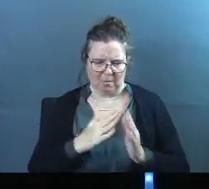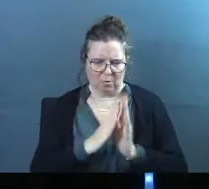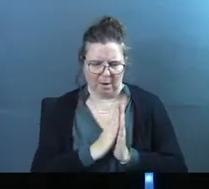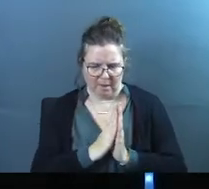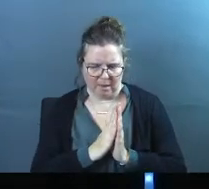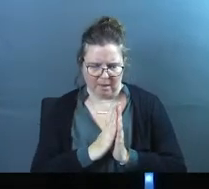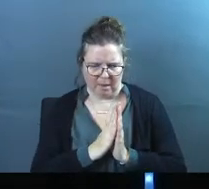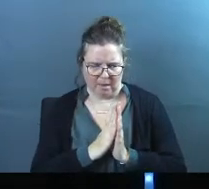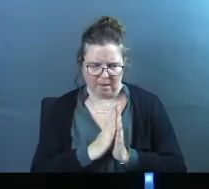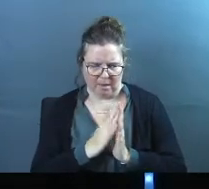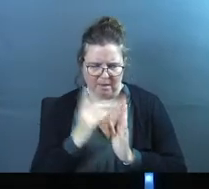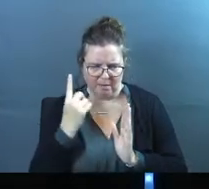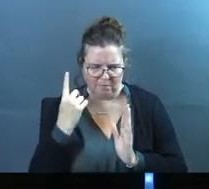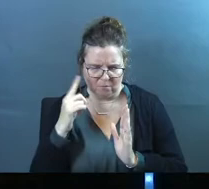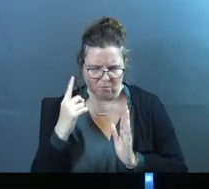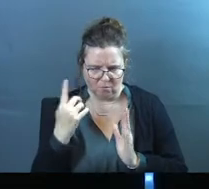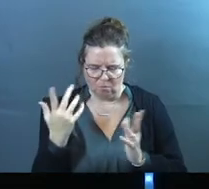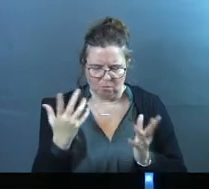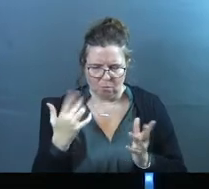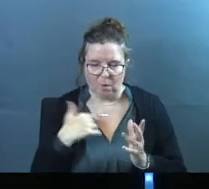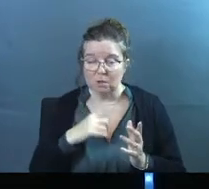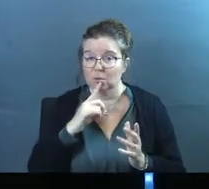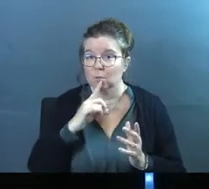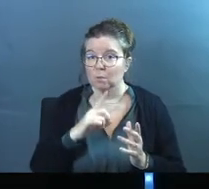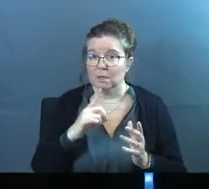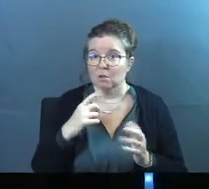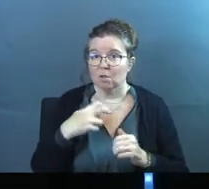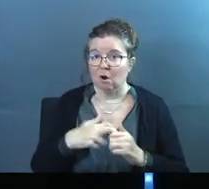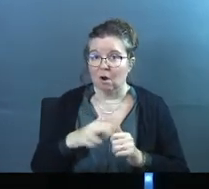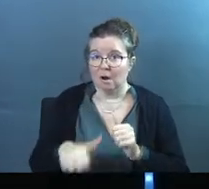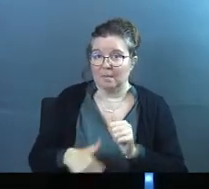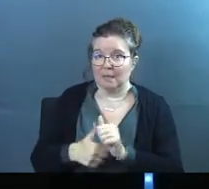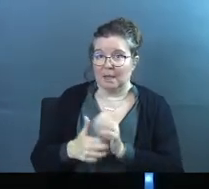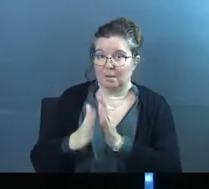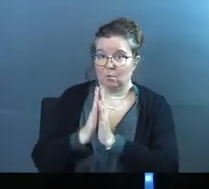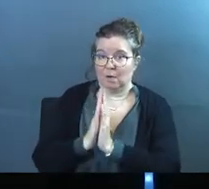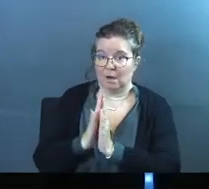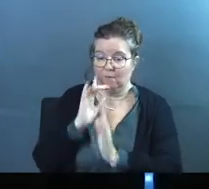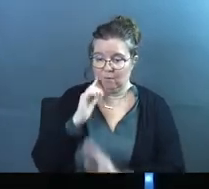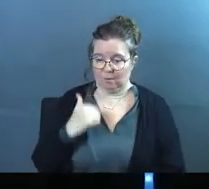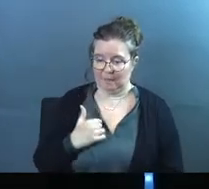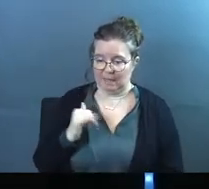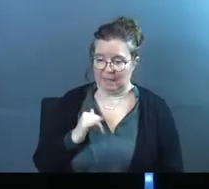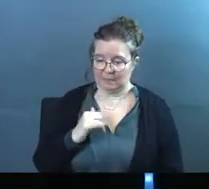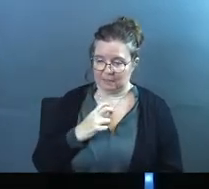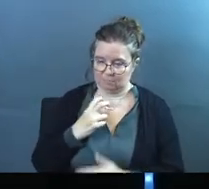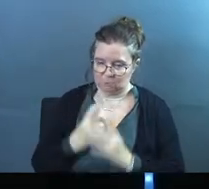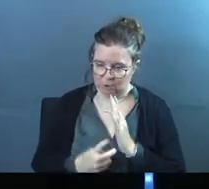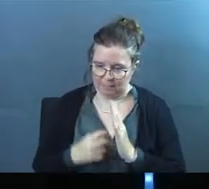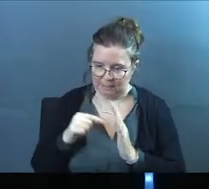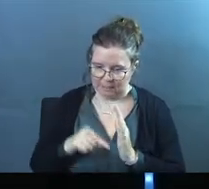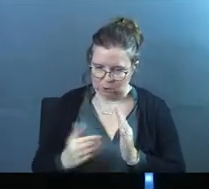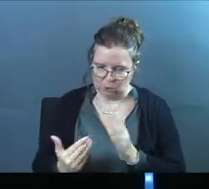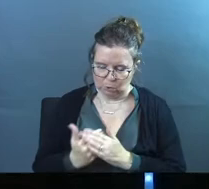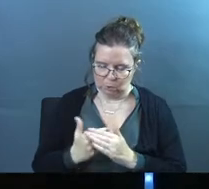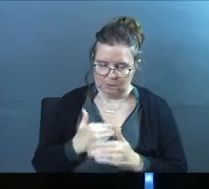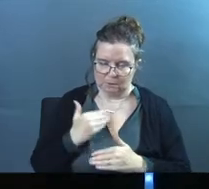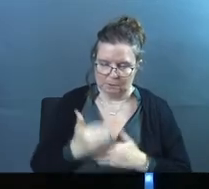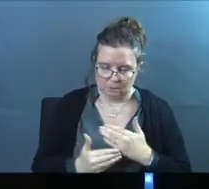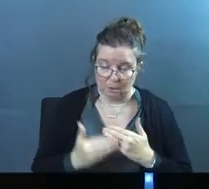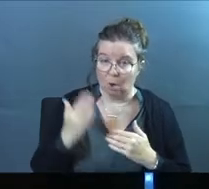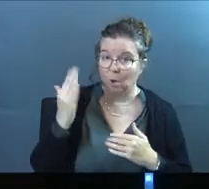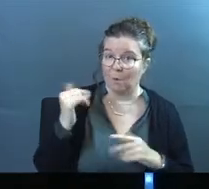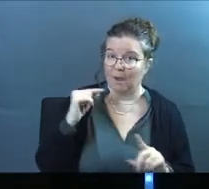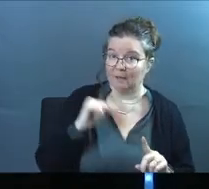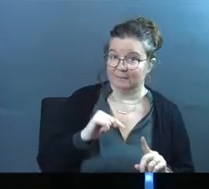pray at all? Like, what, what is the real heart behind prayer for me as I'm jumping into this new stage? Here's